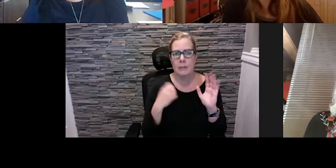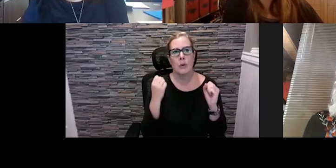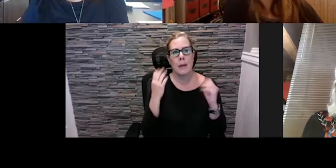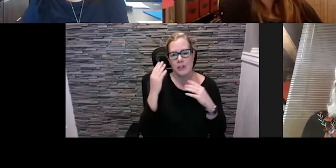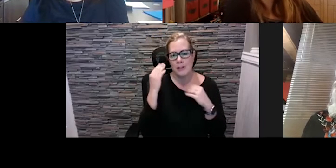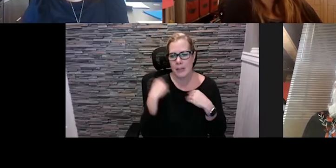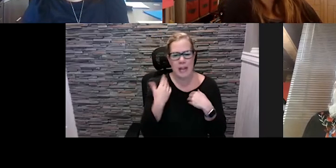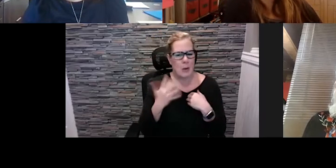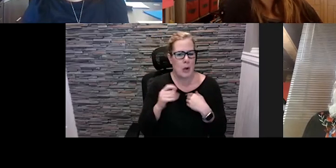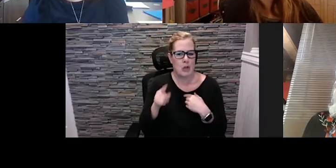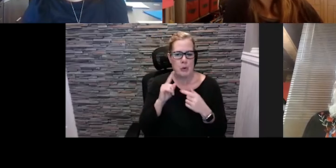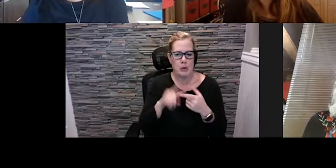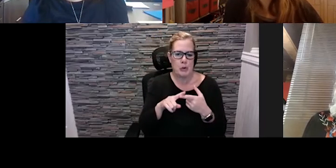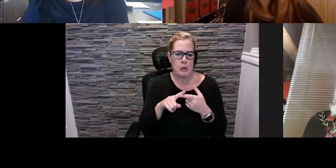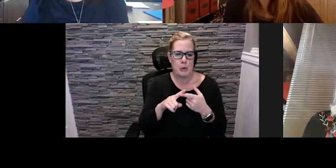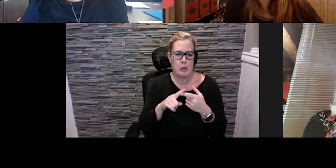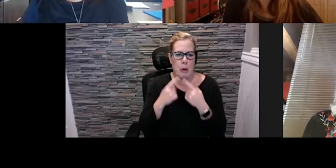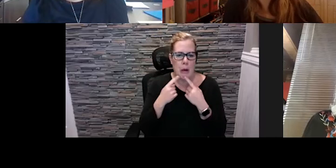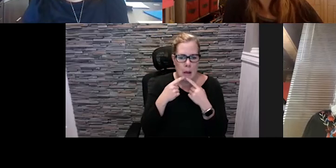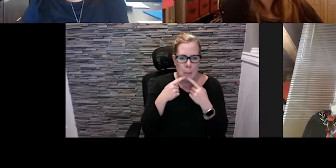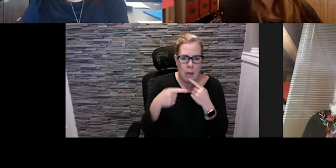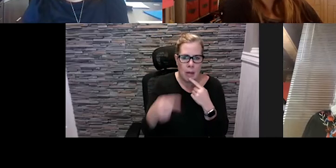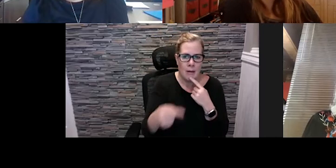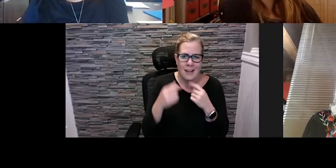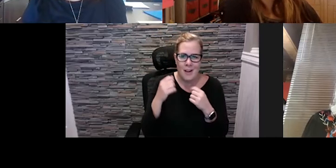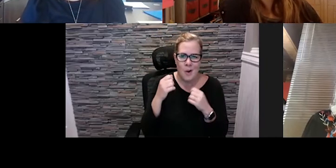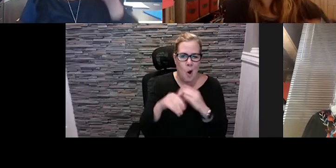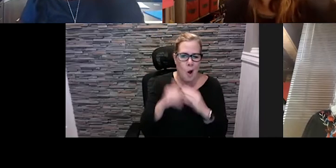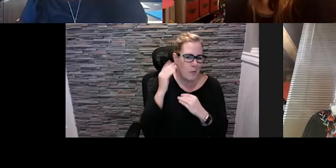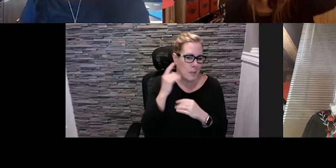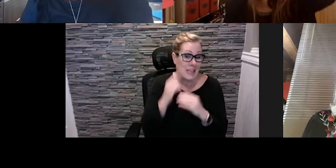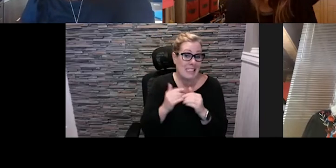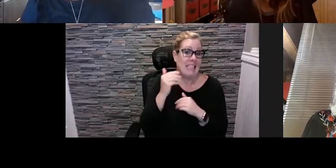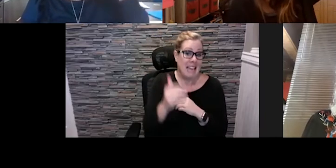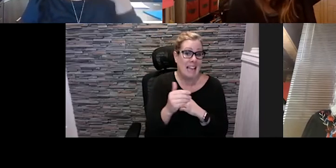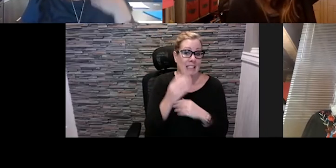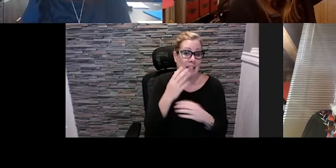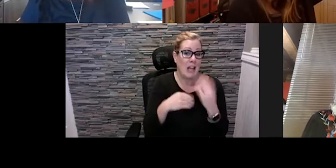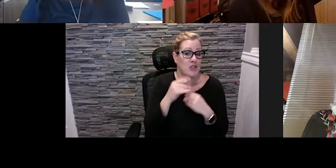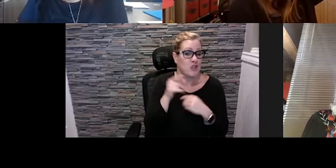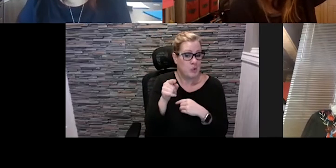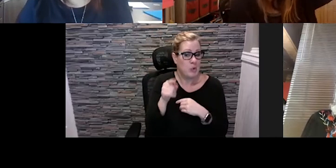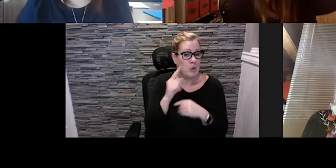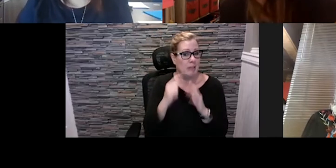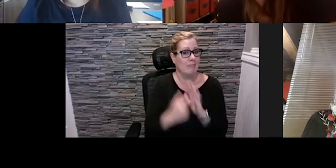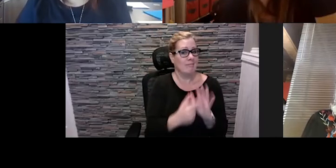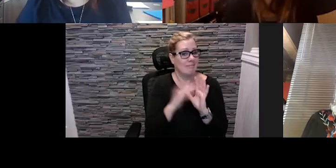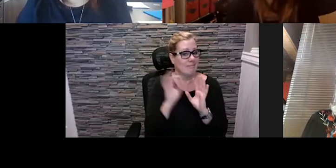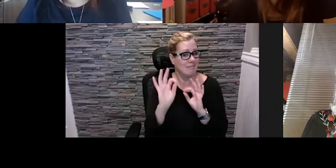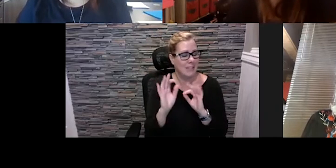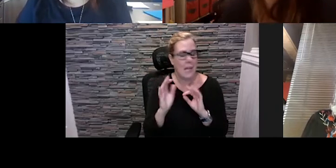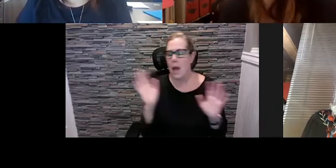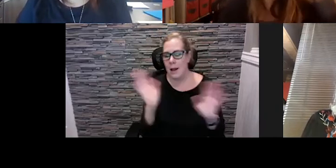don't want you to give away all of our our uh all the all of our information for our next yeah i uh